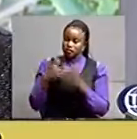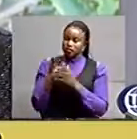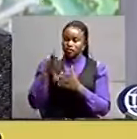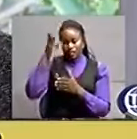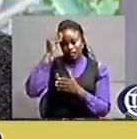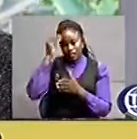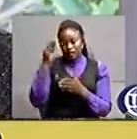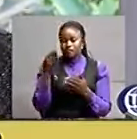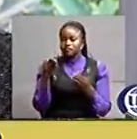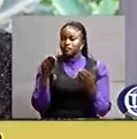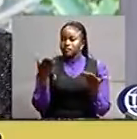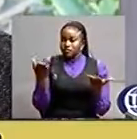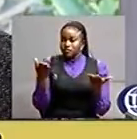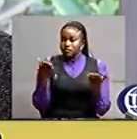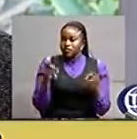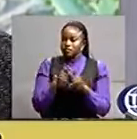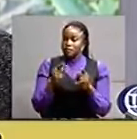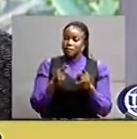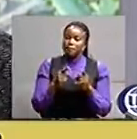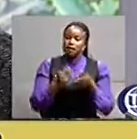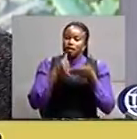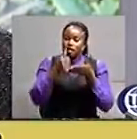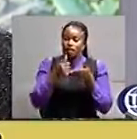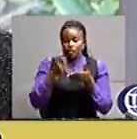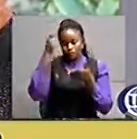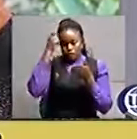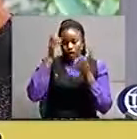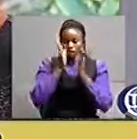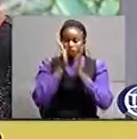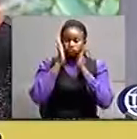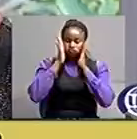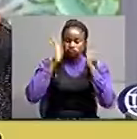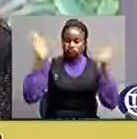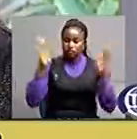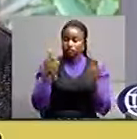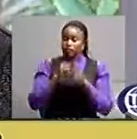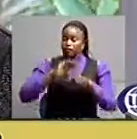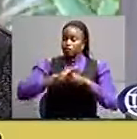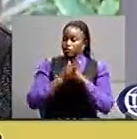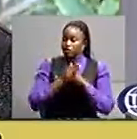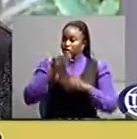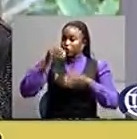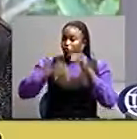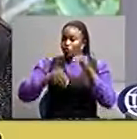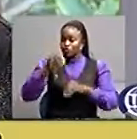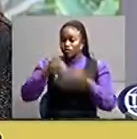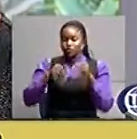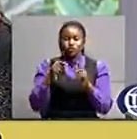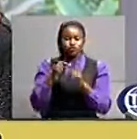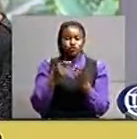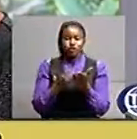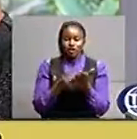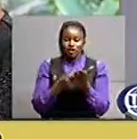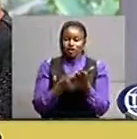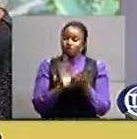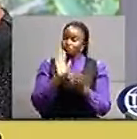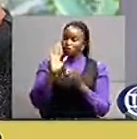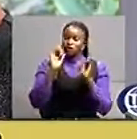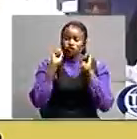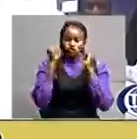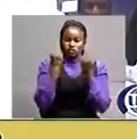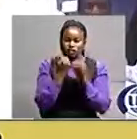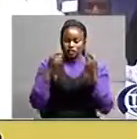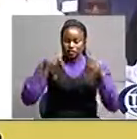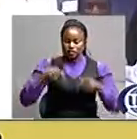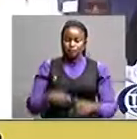the kinds of places that expanded your minds and horizons, to make a contribution to Uganda, to your society here.